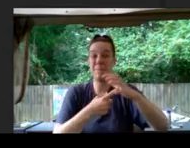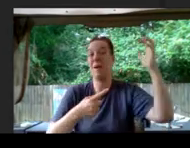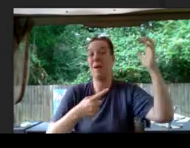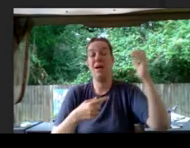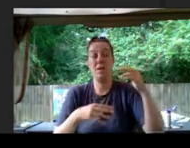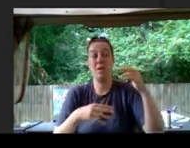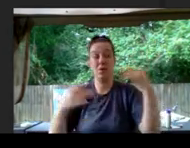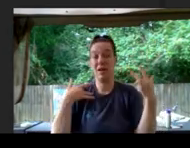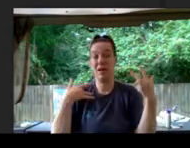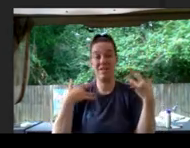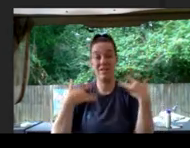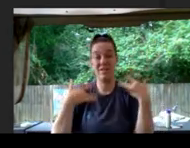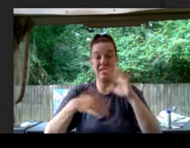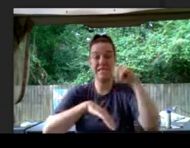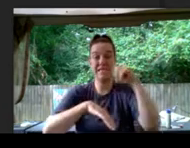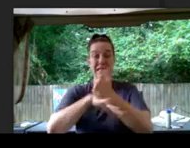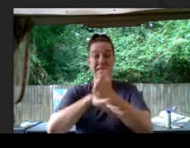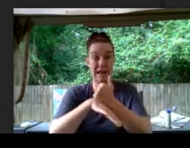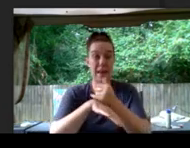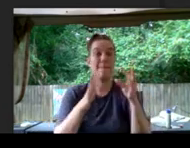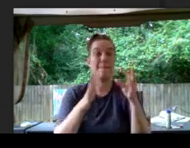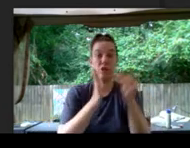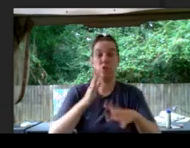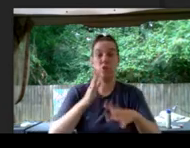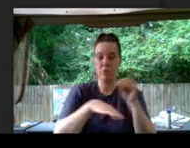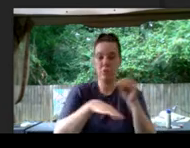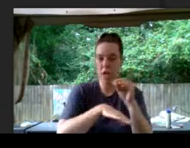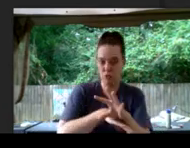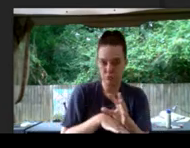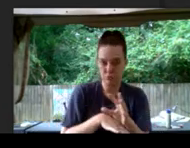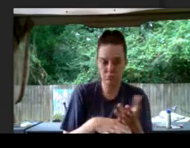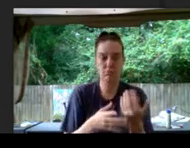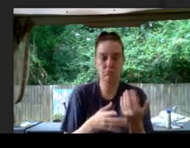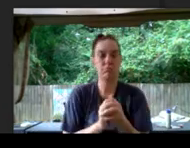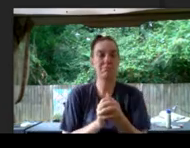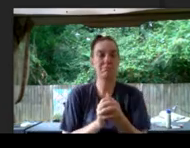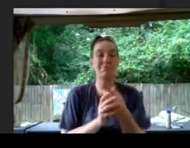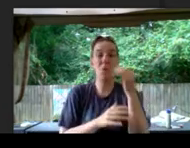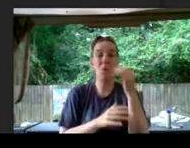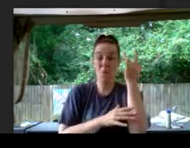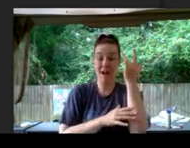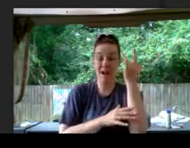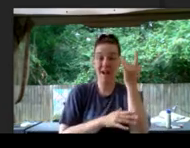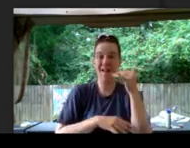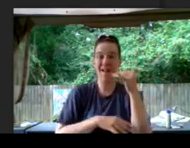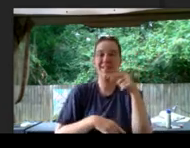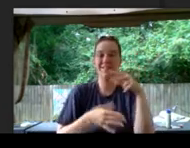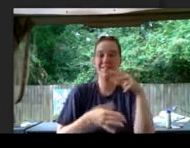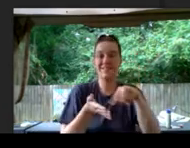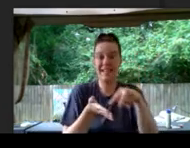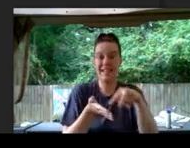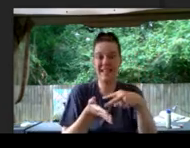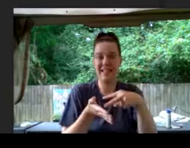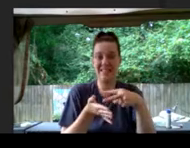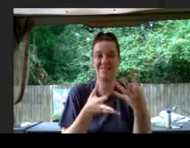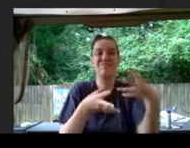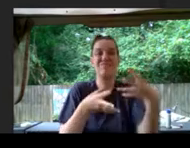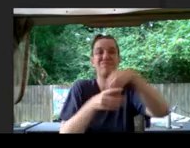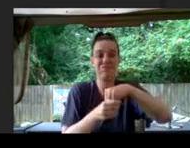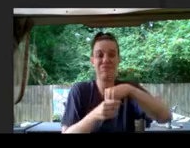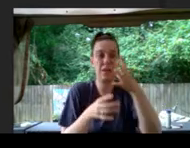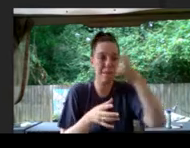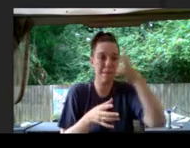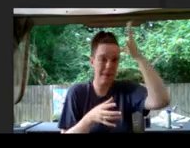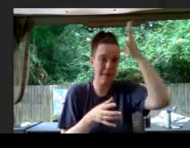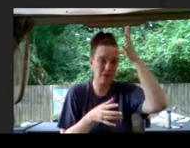by the student council. That's because it was a dance with parents. Also,